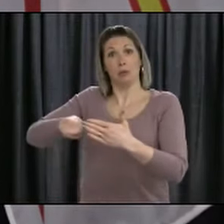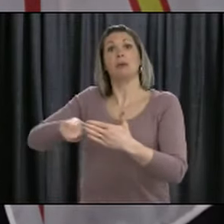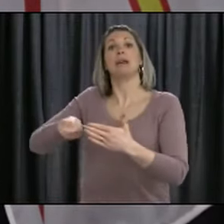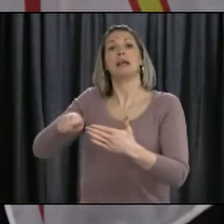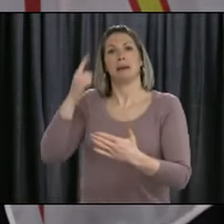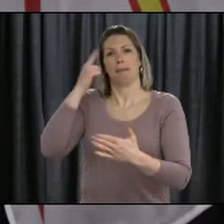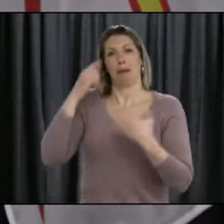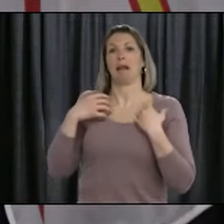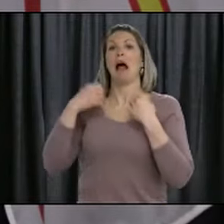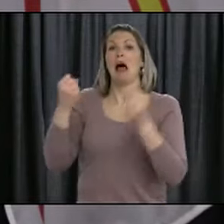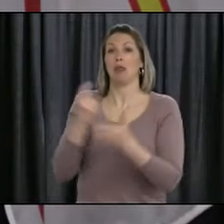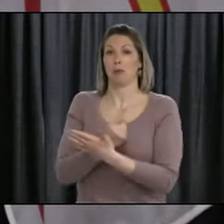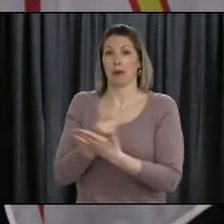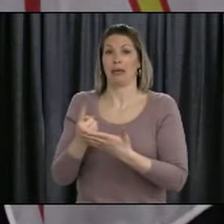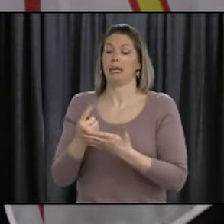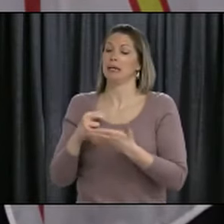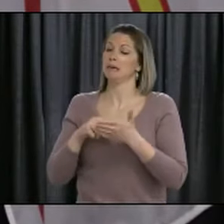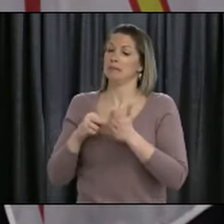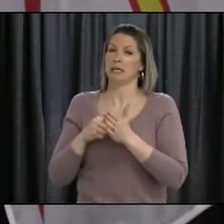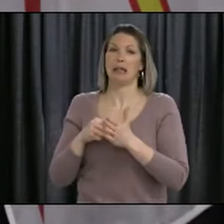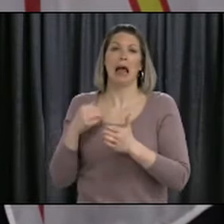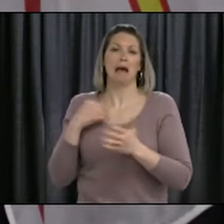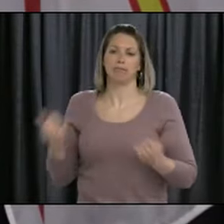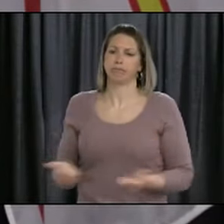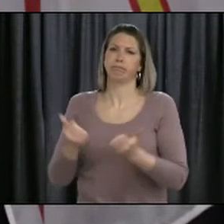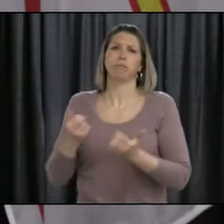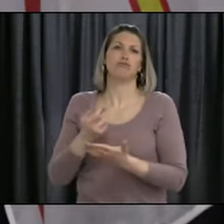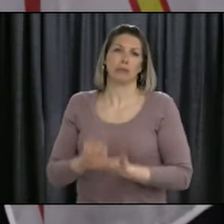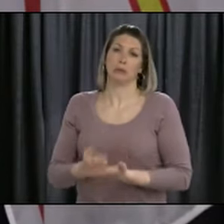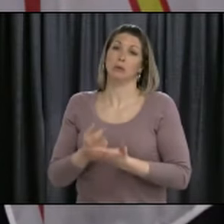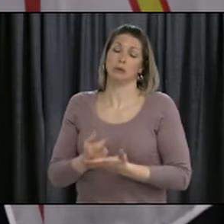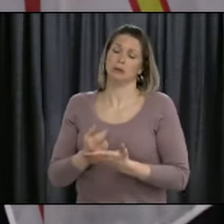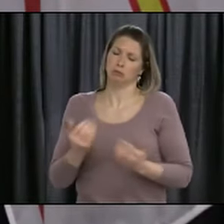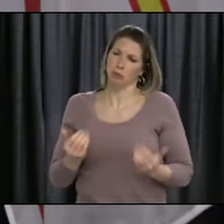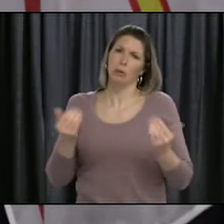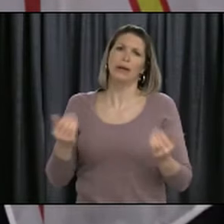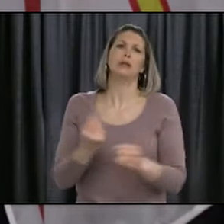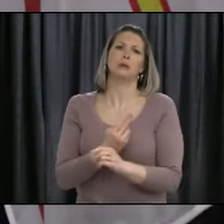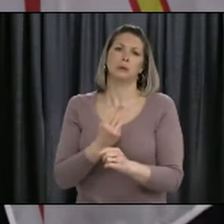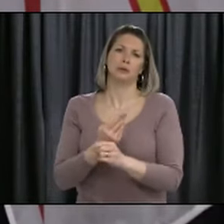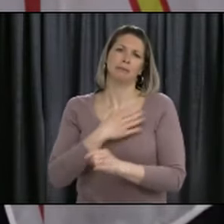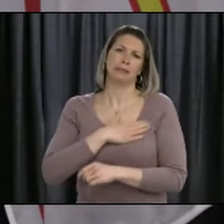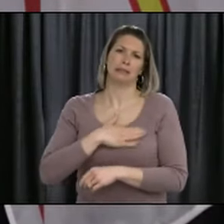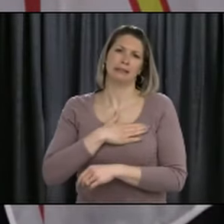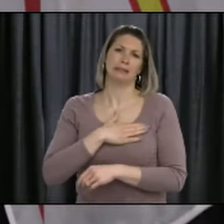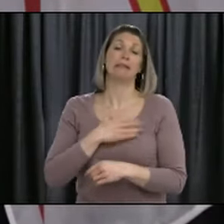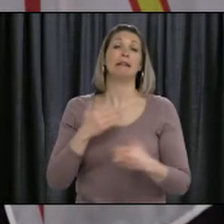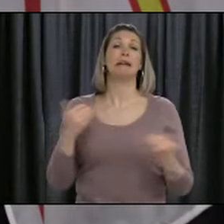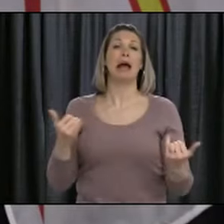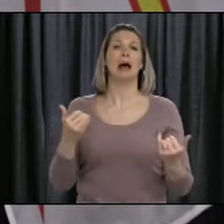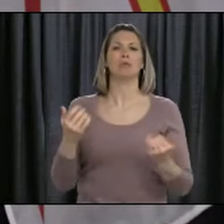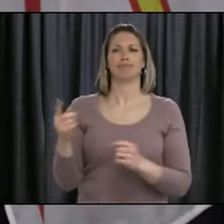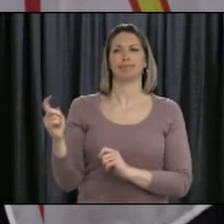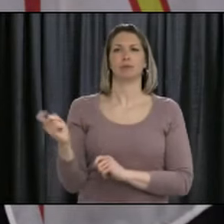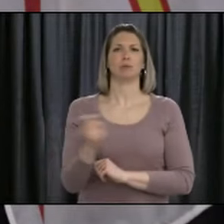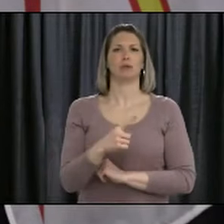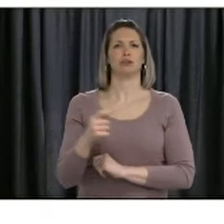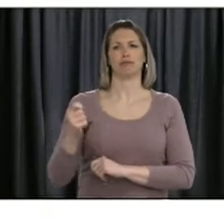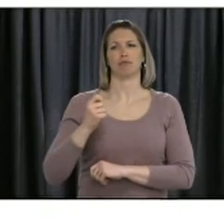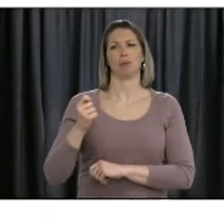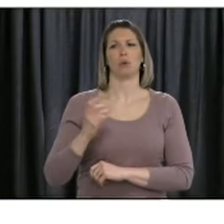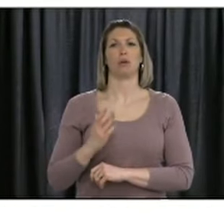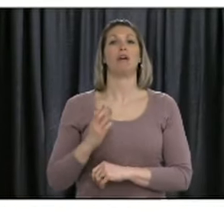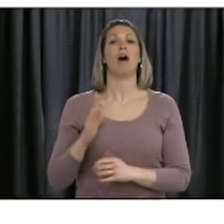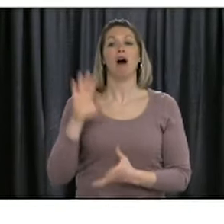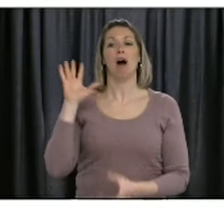week. So right now we will open it up for questions. Thank you, Premier. For the benefit of our speakers, we have